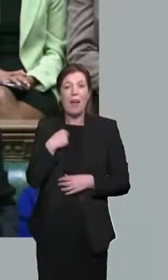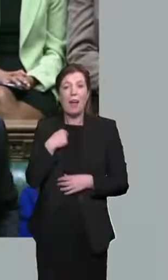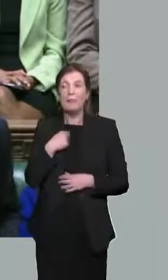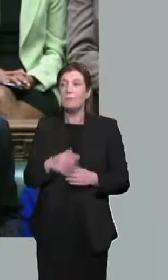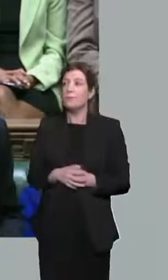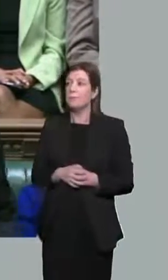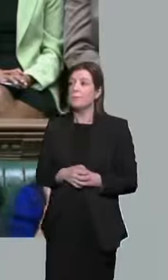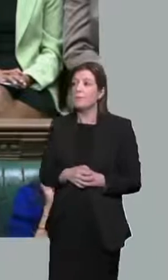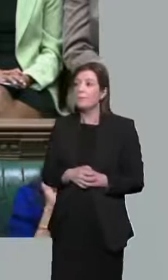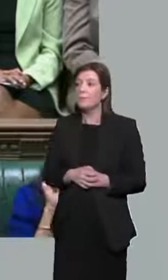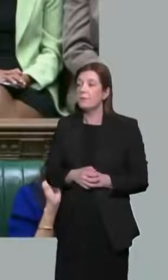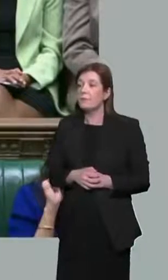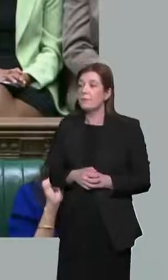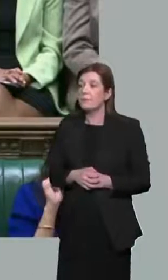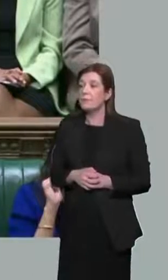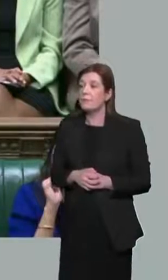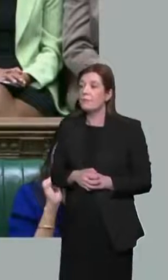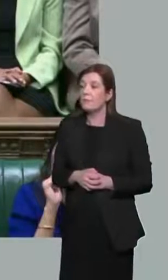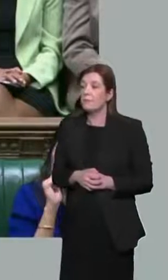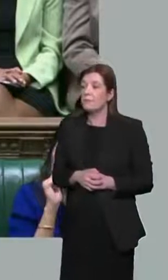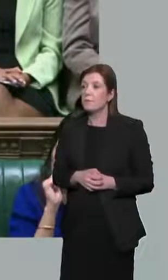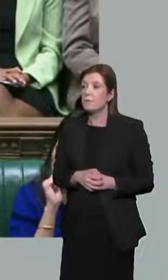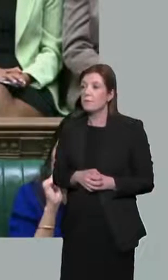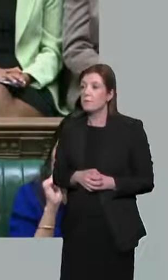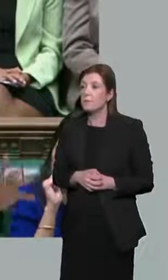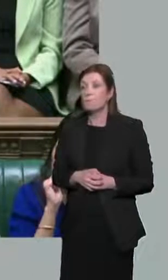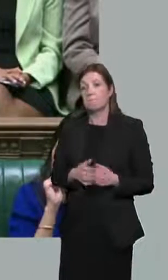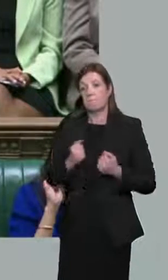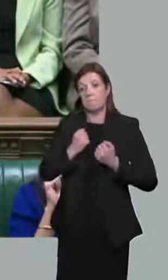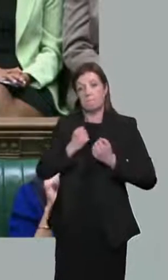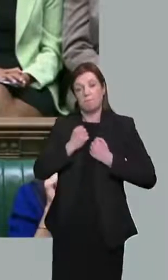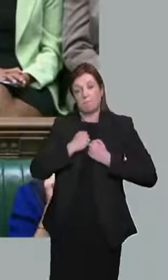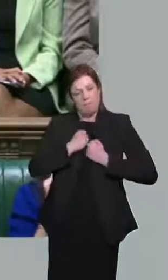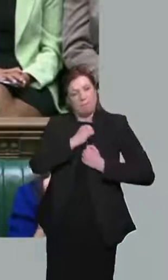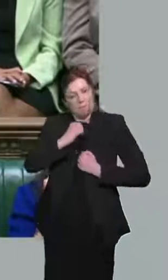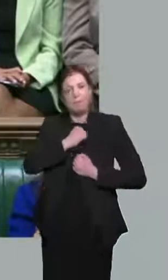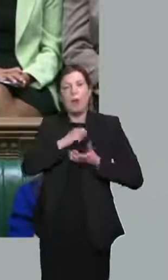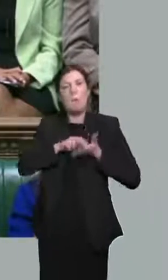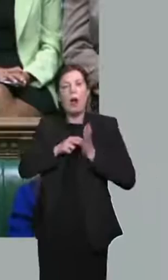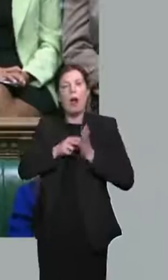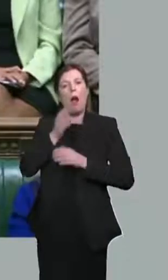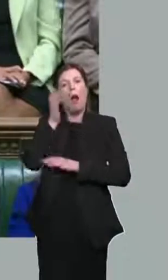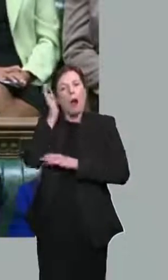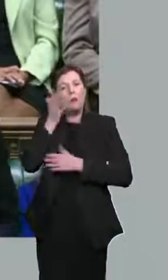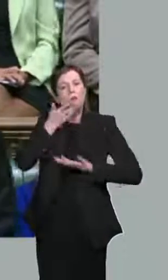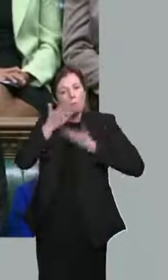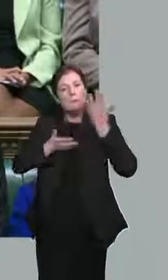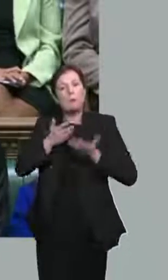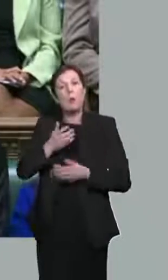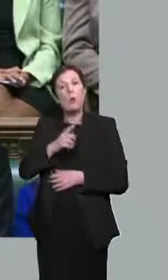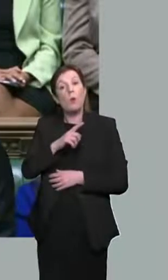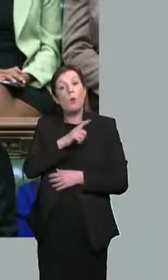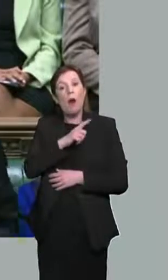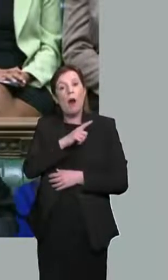Let me conclude by saying this. The plan that we have announced today, as I said, has only been possible because we have